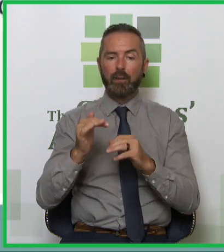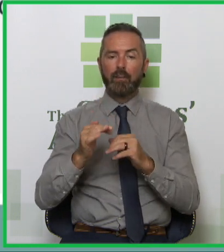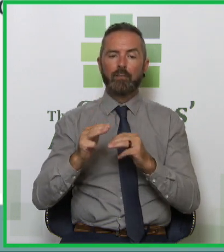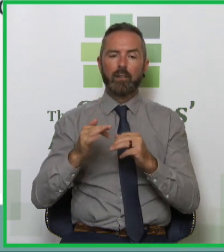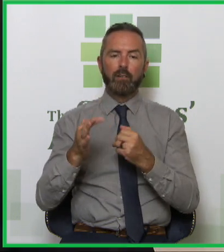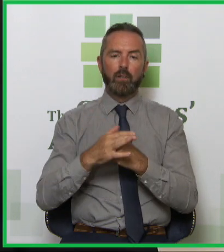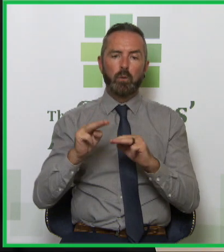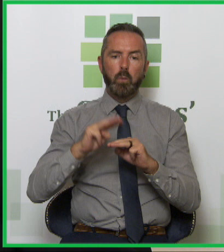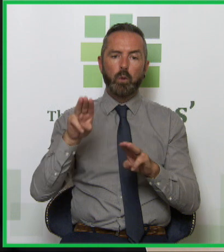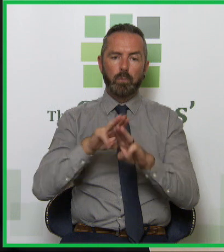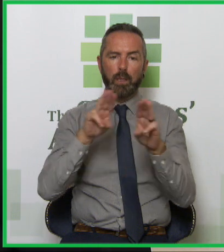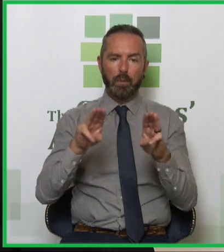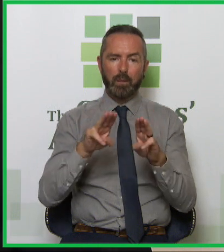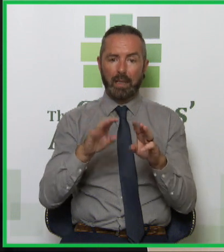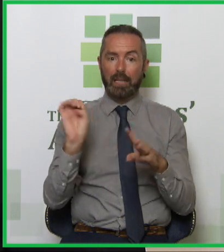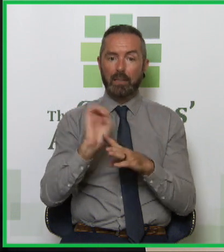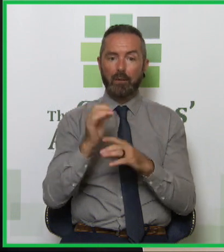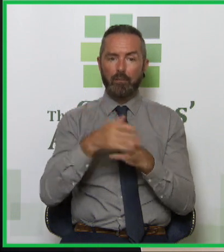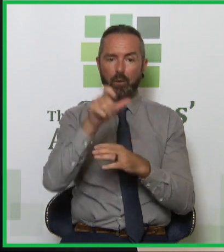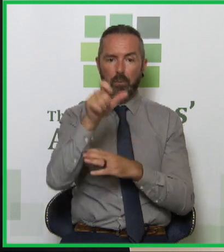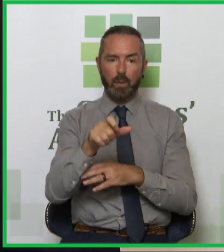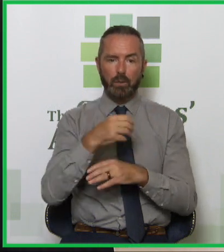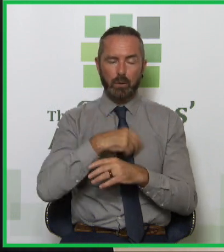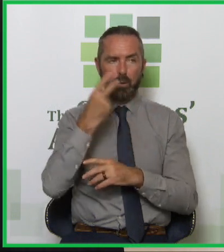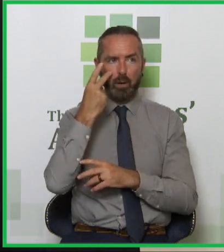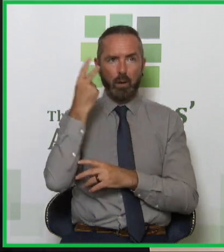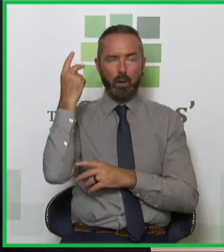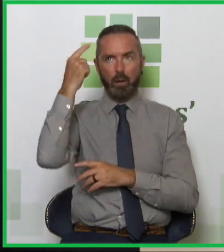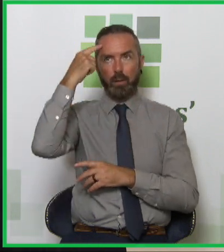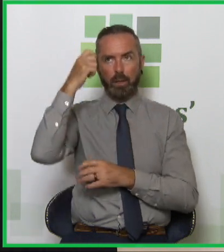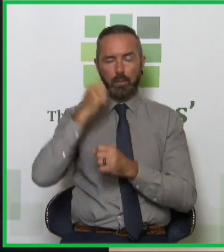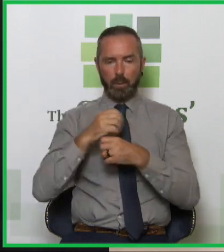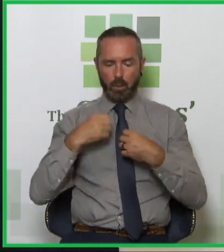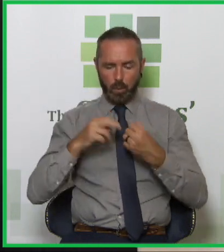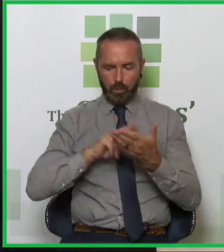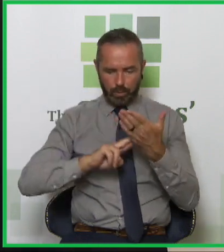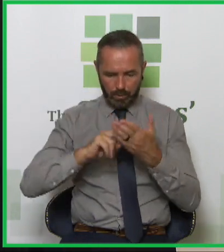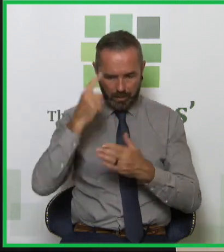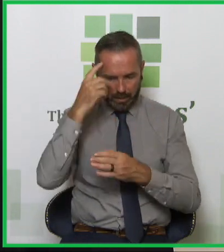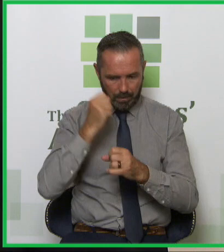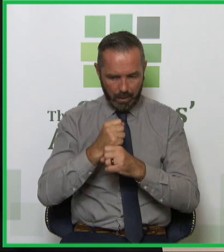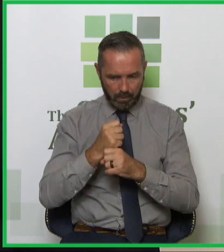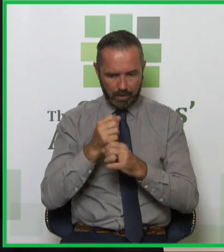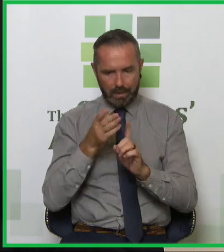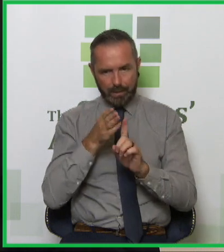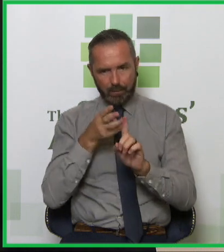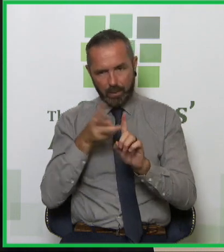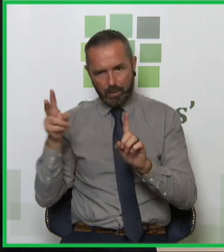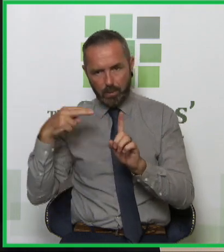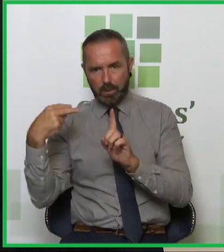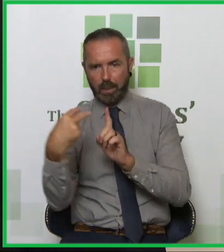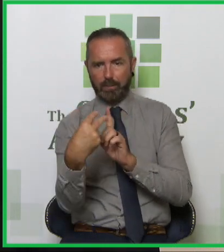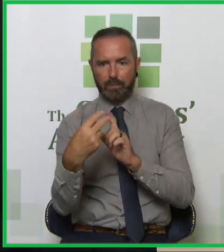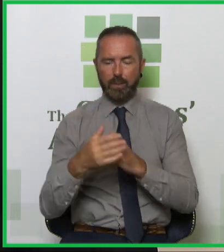people, the brief intervention is enough for someone to begin to re-fame their own drug and alcohol use and have a think about it in a different way. But